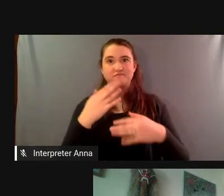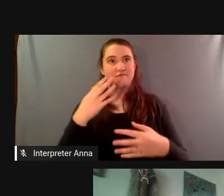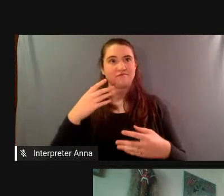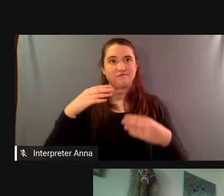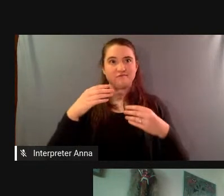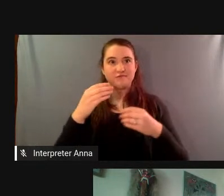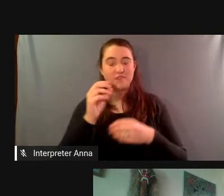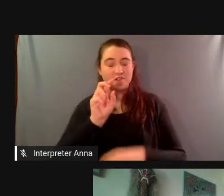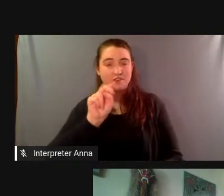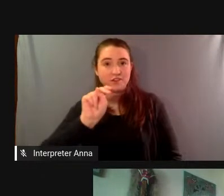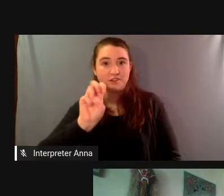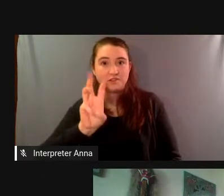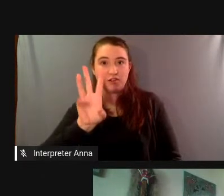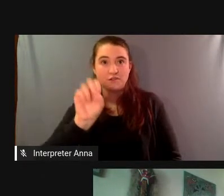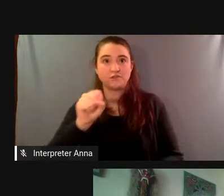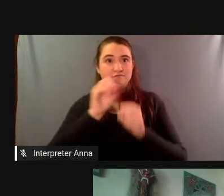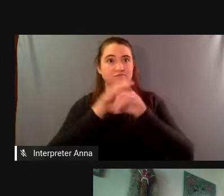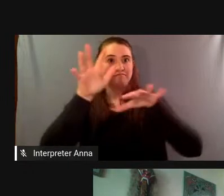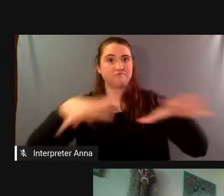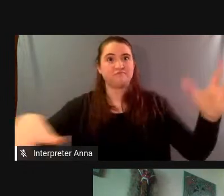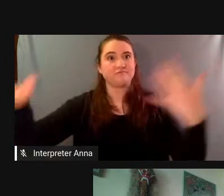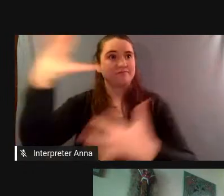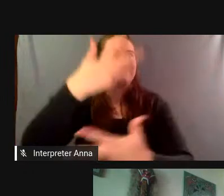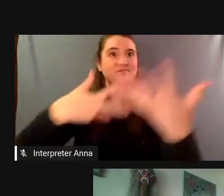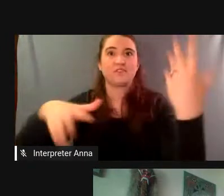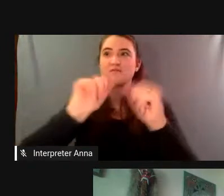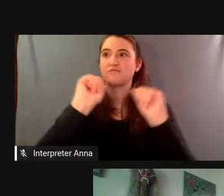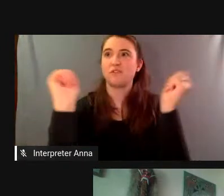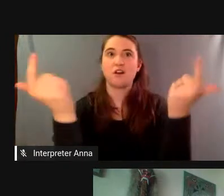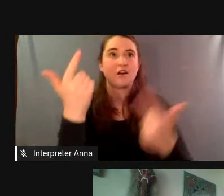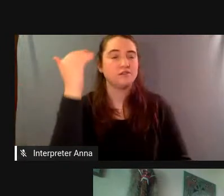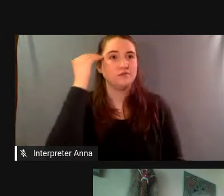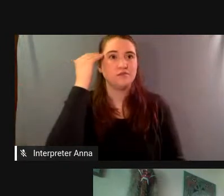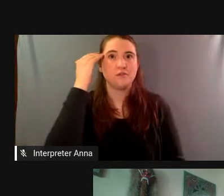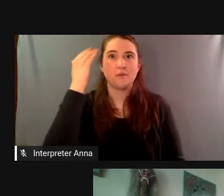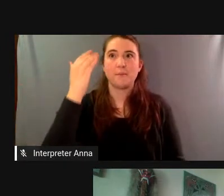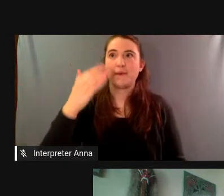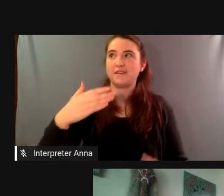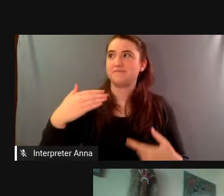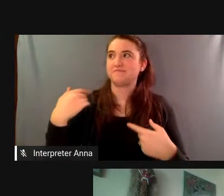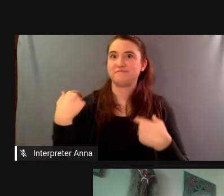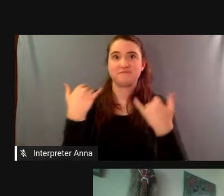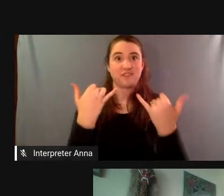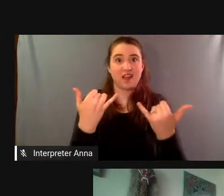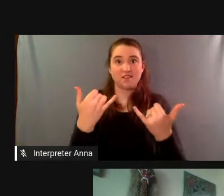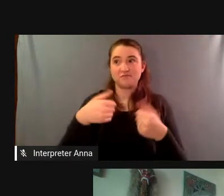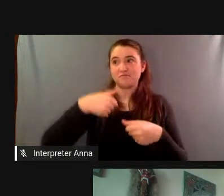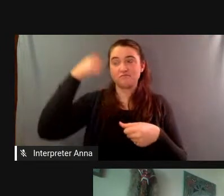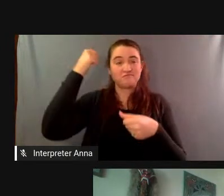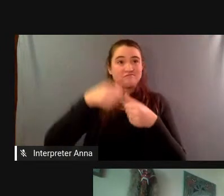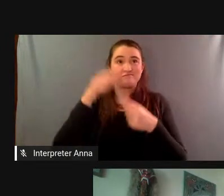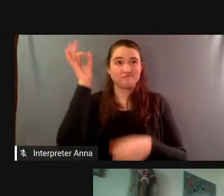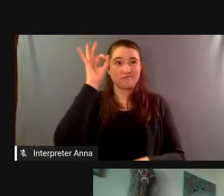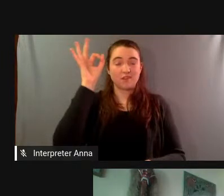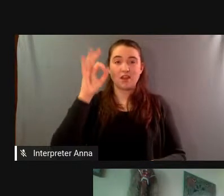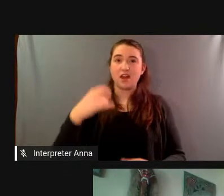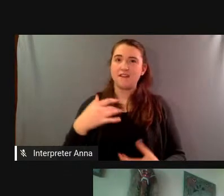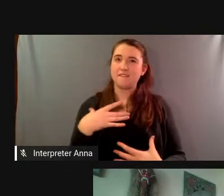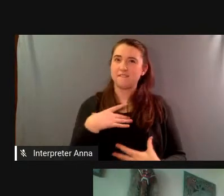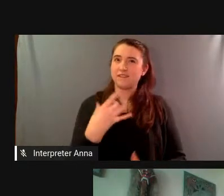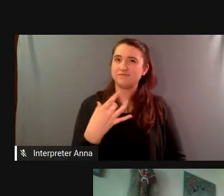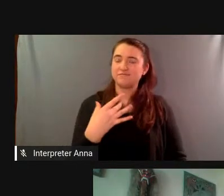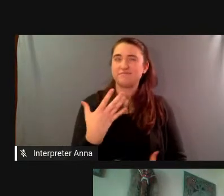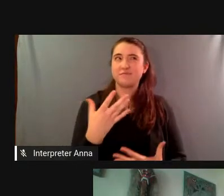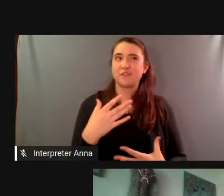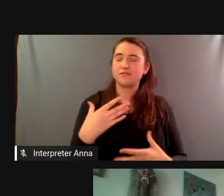faded from collective memory and 25 years had passed it felt really ripe for reappraisal in the context of catastrophic